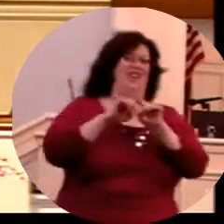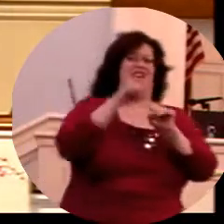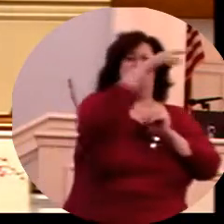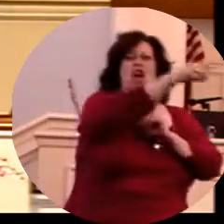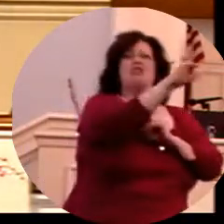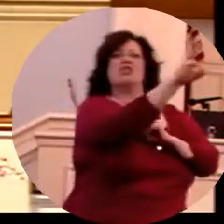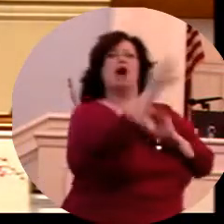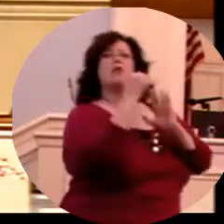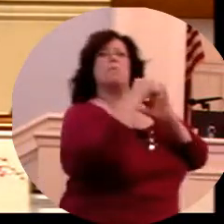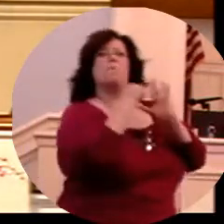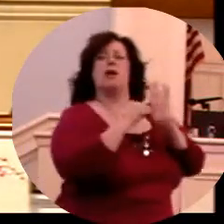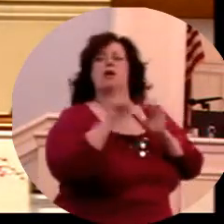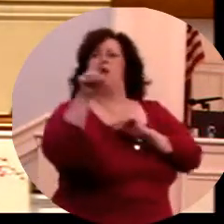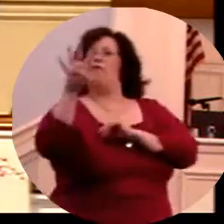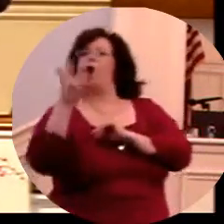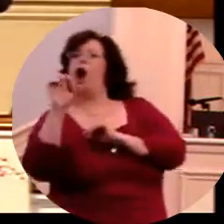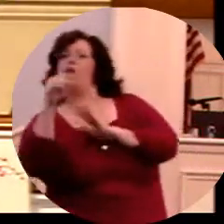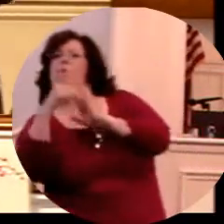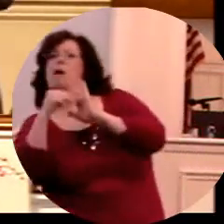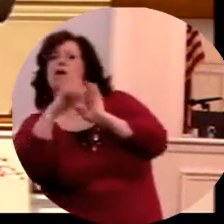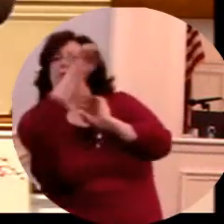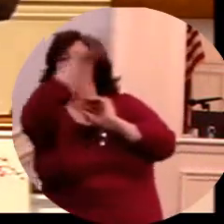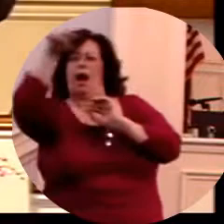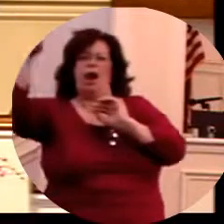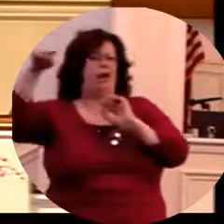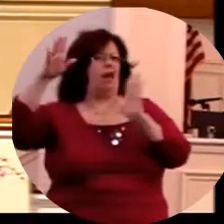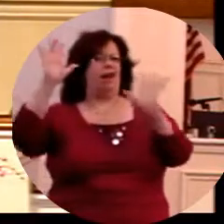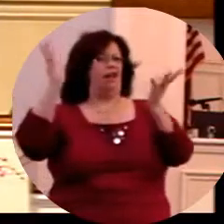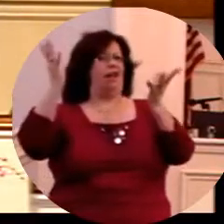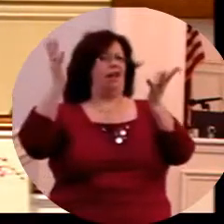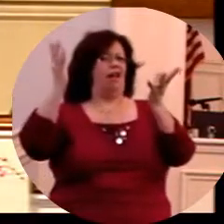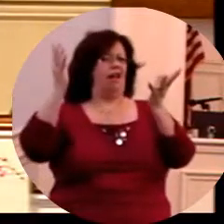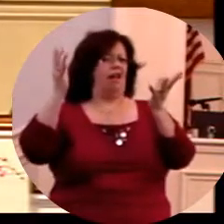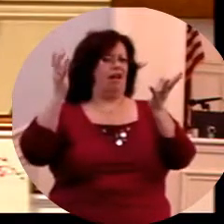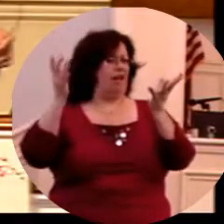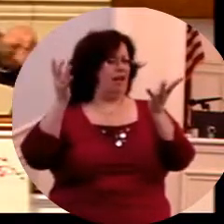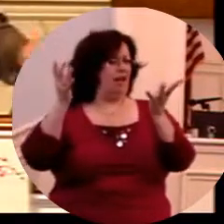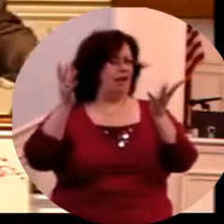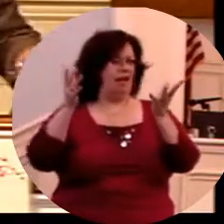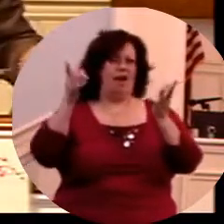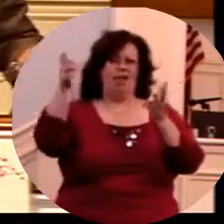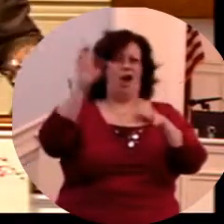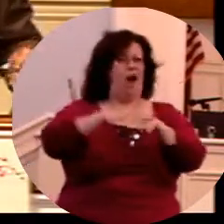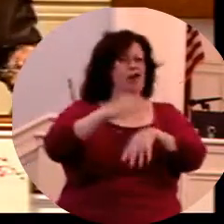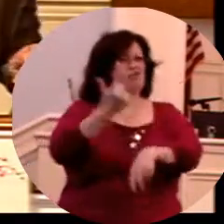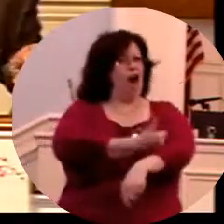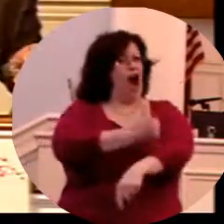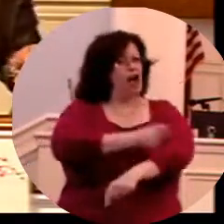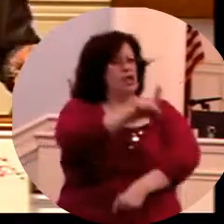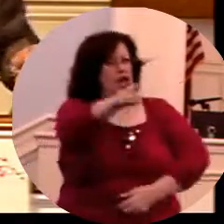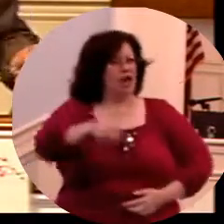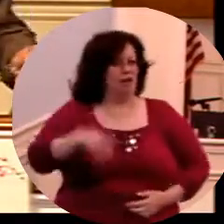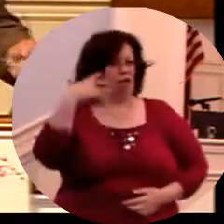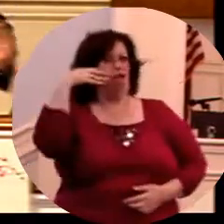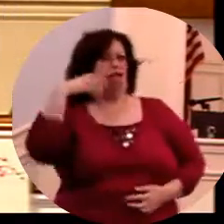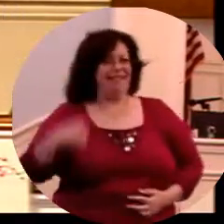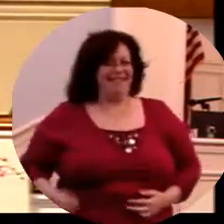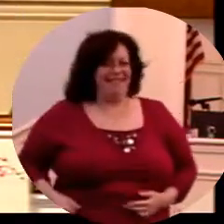600 million, 100 million, 2 million, 45 trillion, hey, that crowd's on drugs.